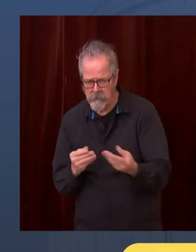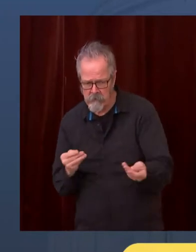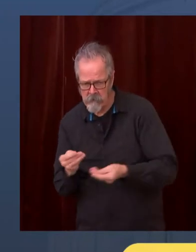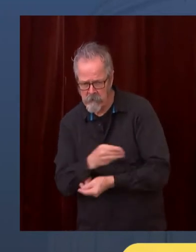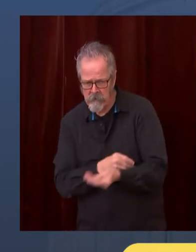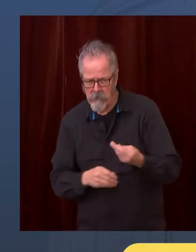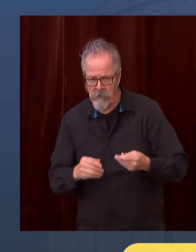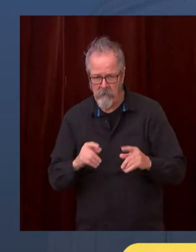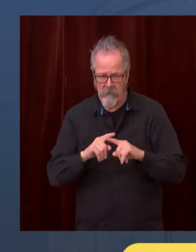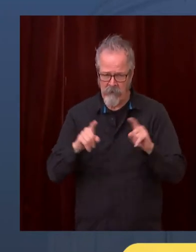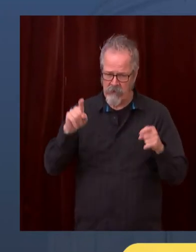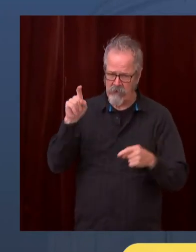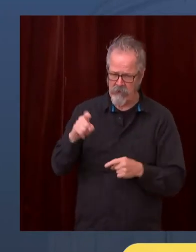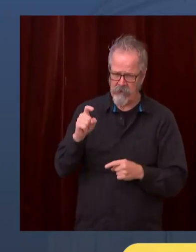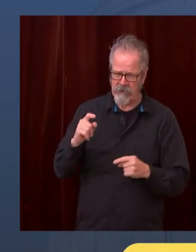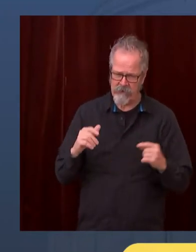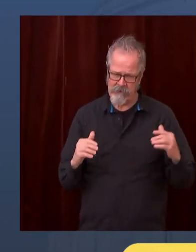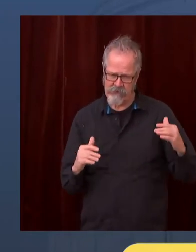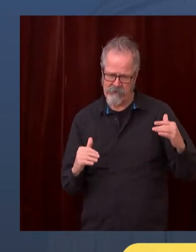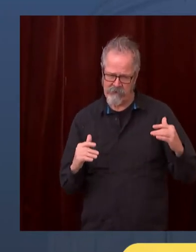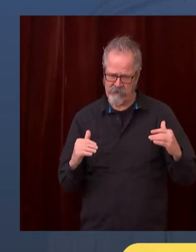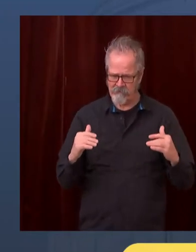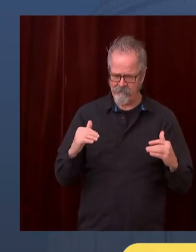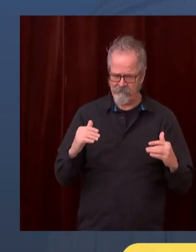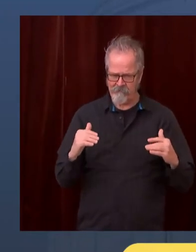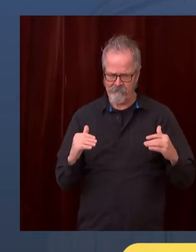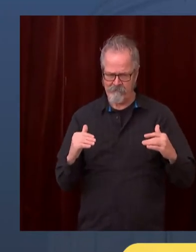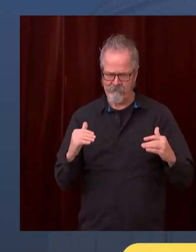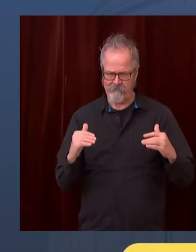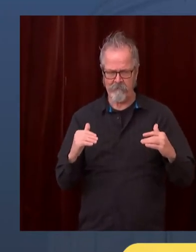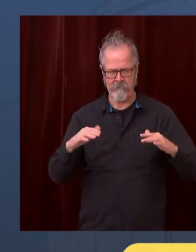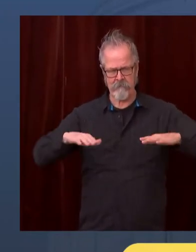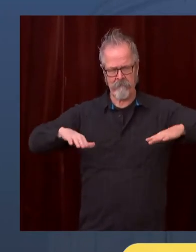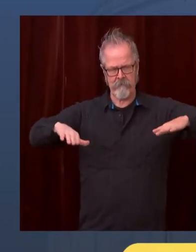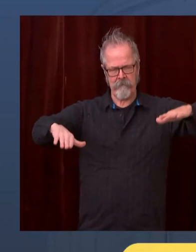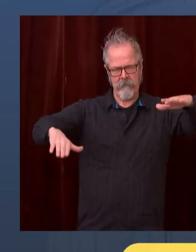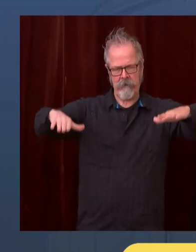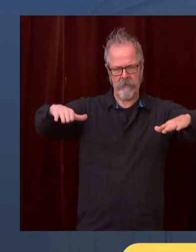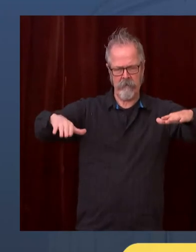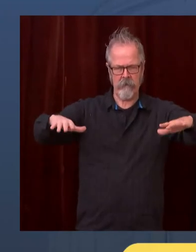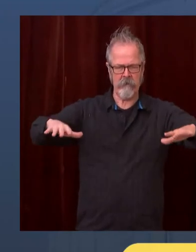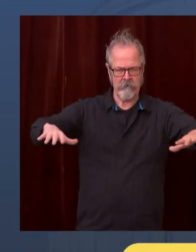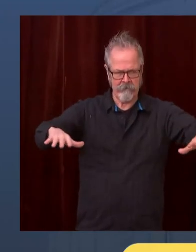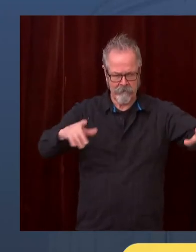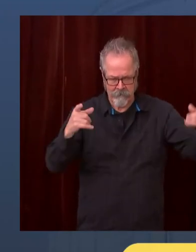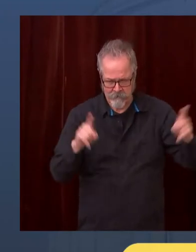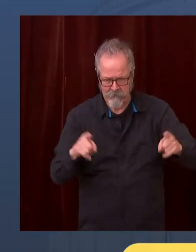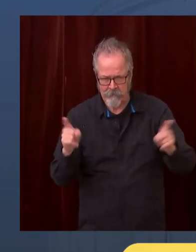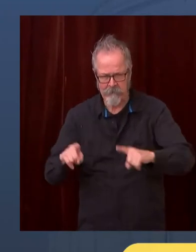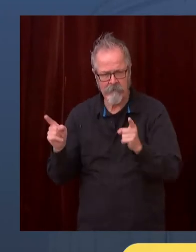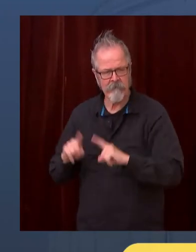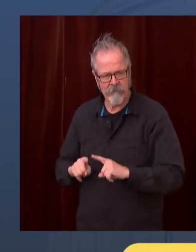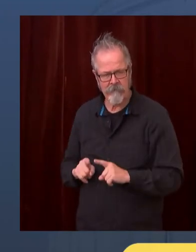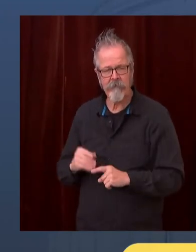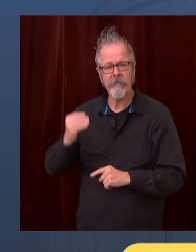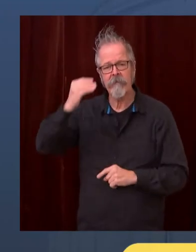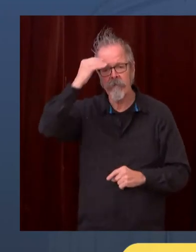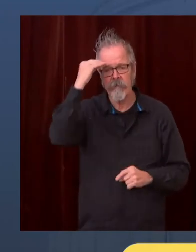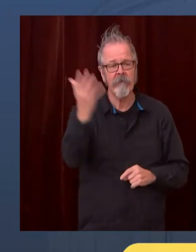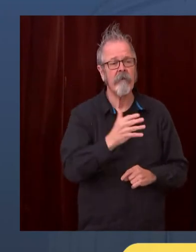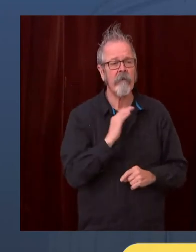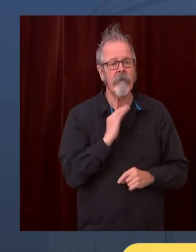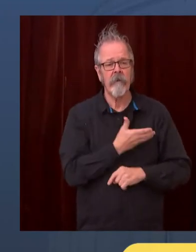official, Judge Lena Hidalgo, our county leadership, and also the mayor of the city of Houston have